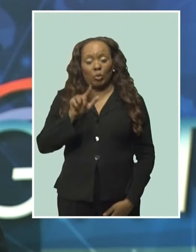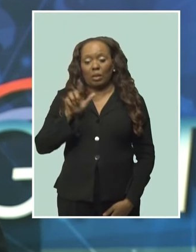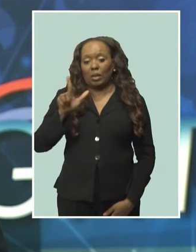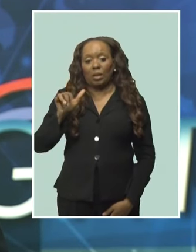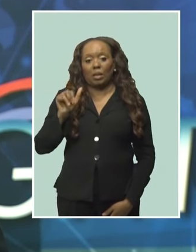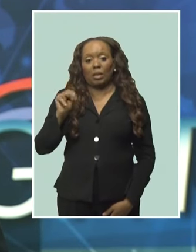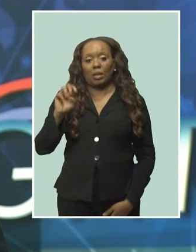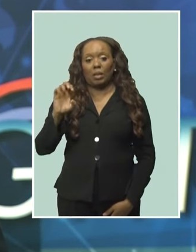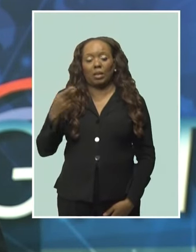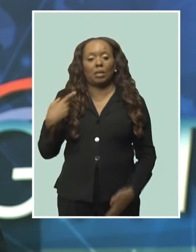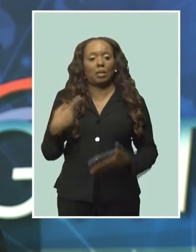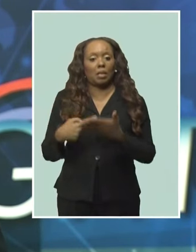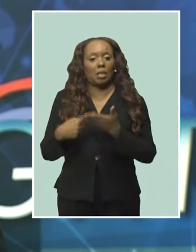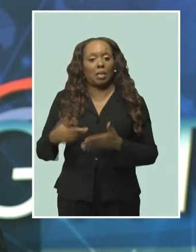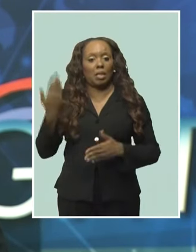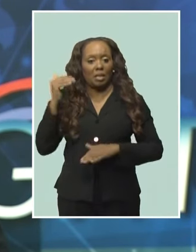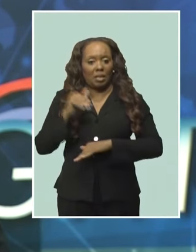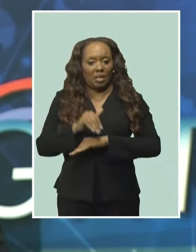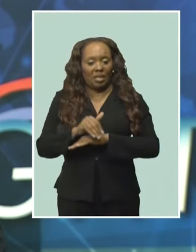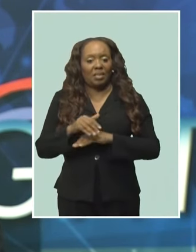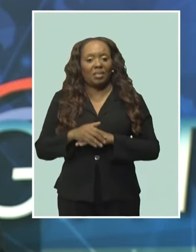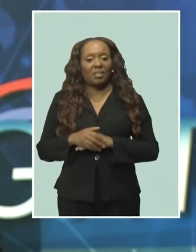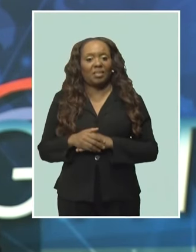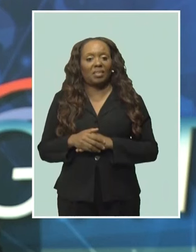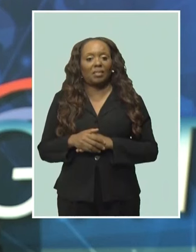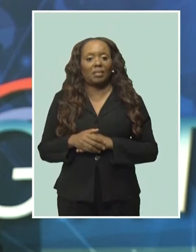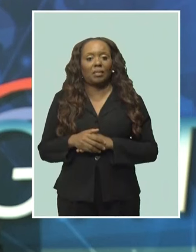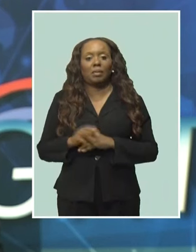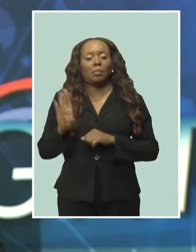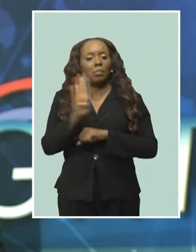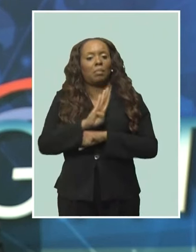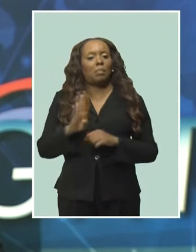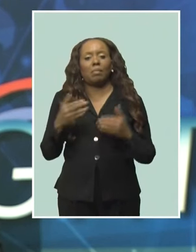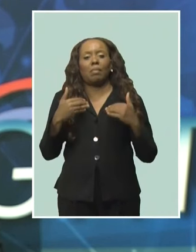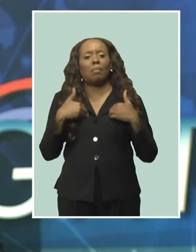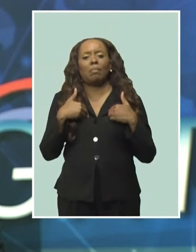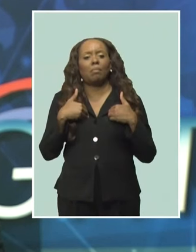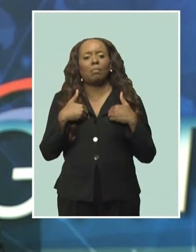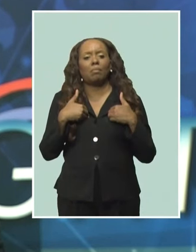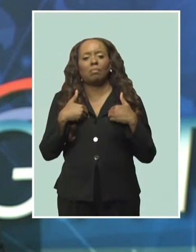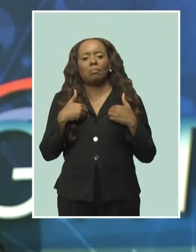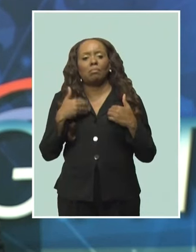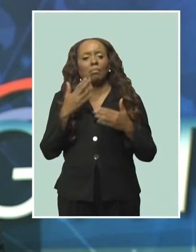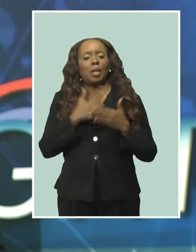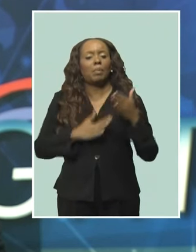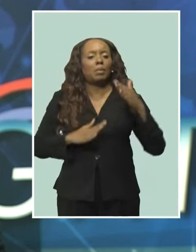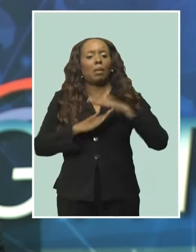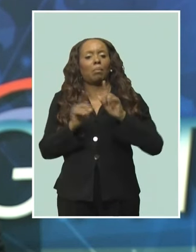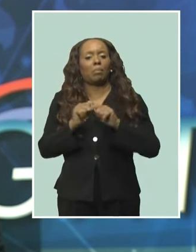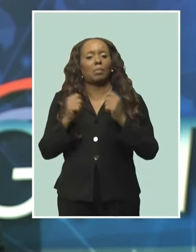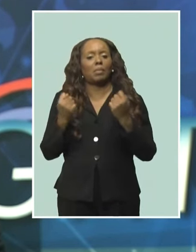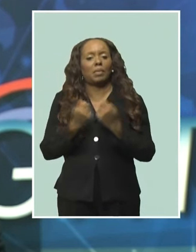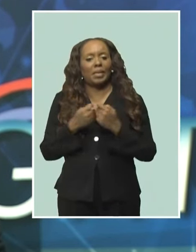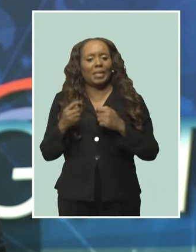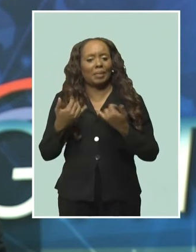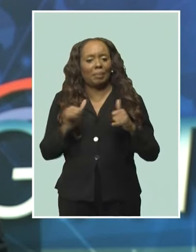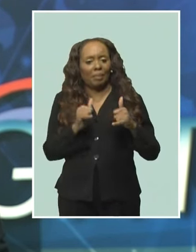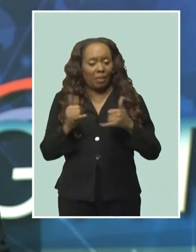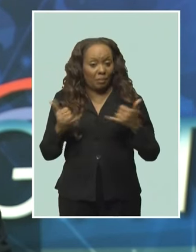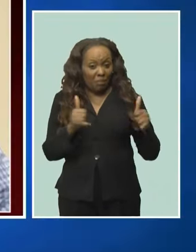He says the fact that Barbados is the home base for some of the top teams also augurs well in terms of spin-off benefits.